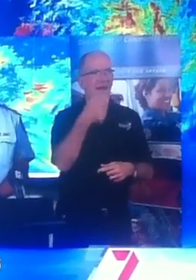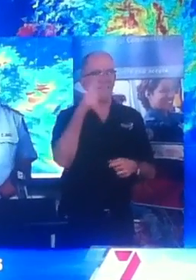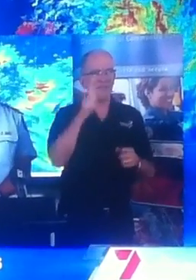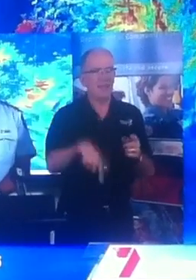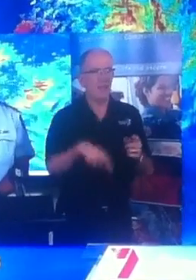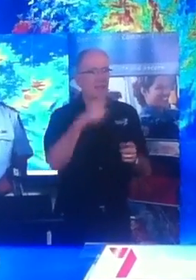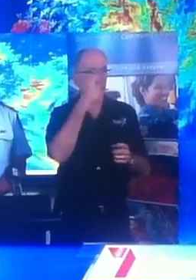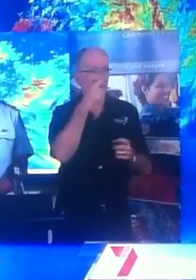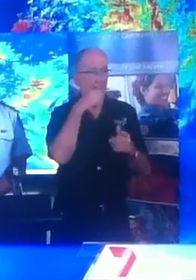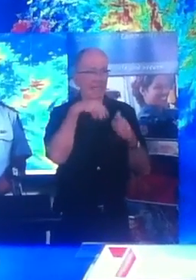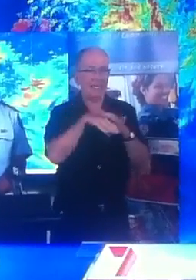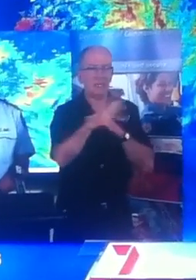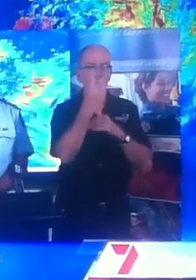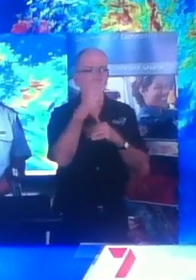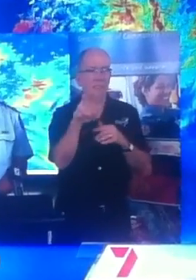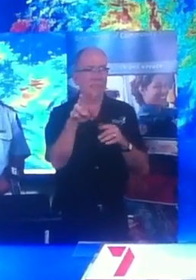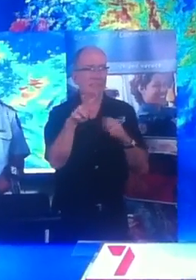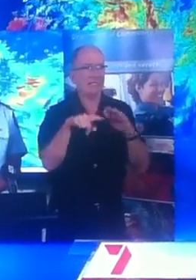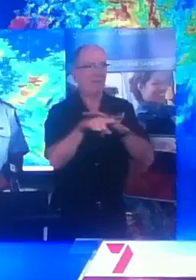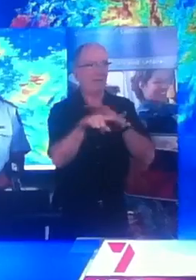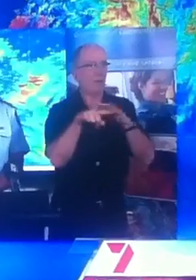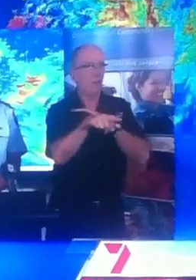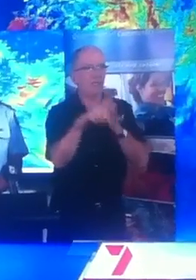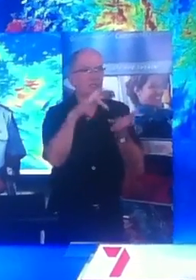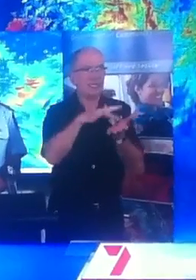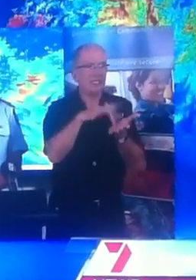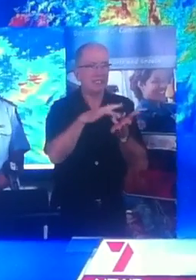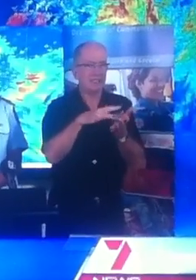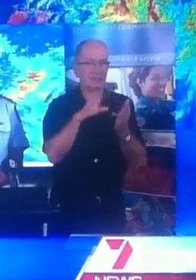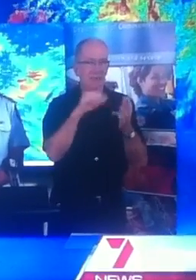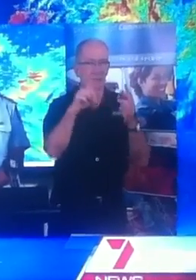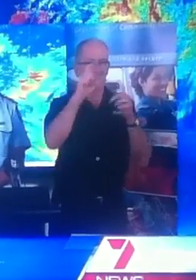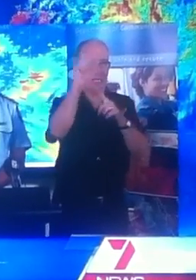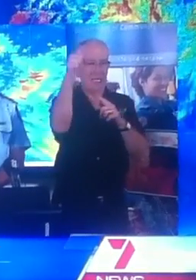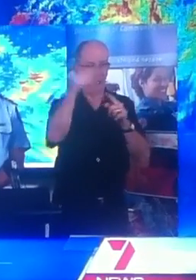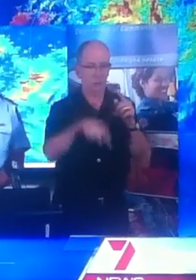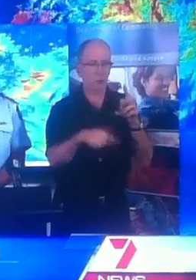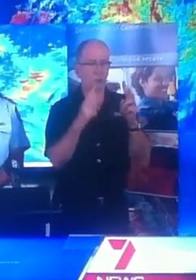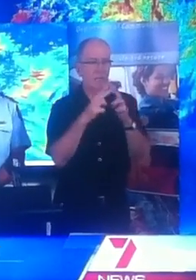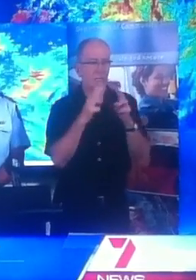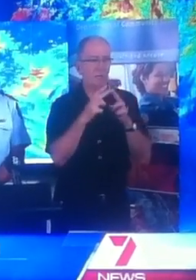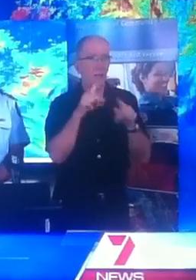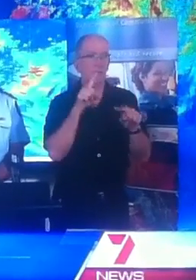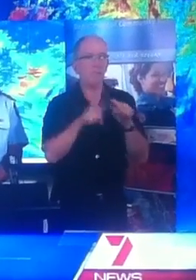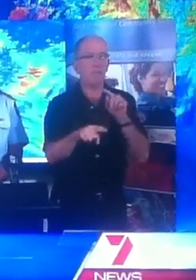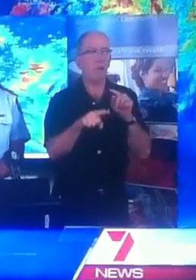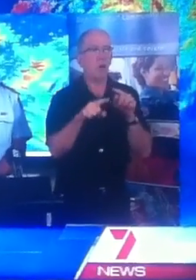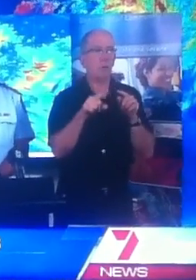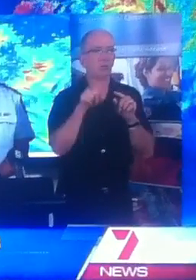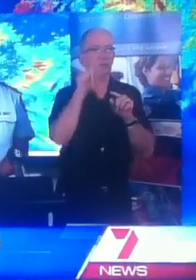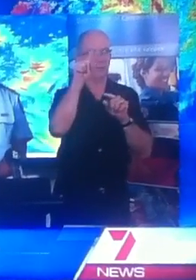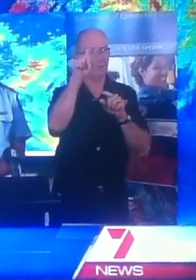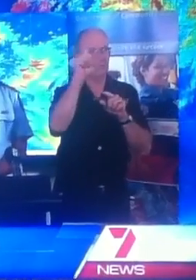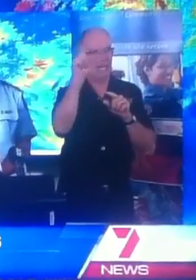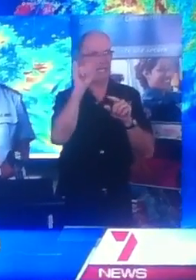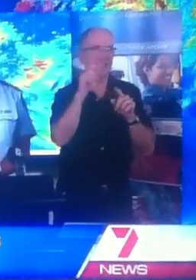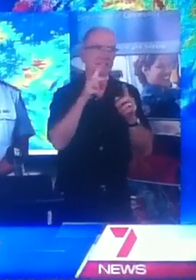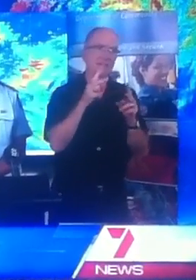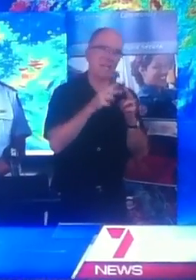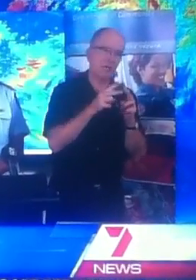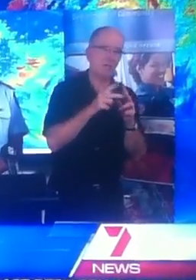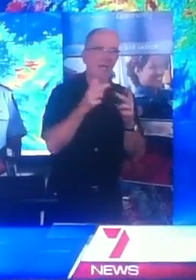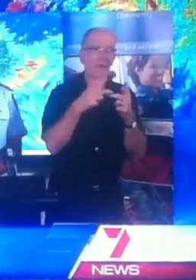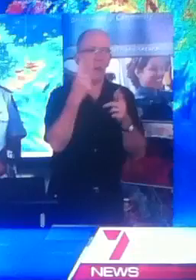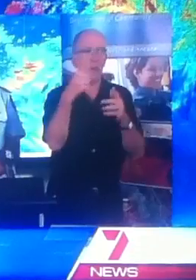20 evacuation centres between Cairns and Townsville. Most of them in Cairns or Townsville but another large one in